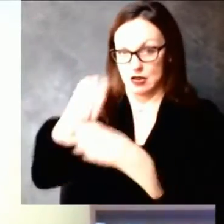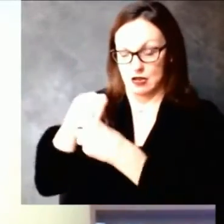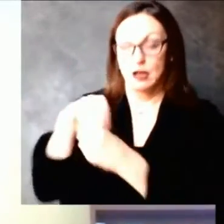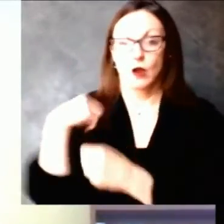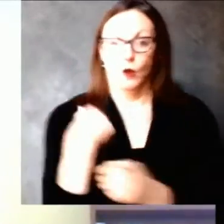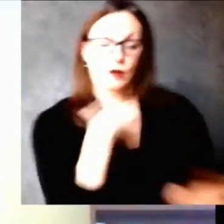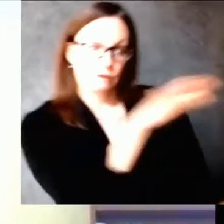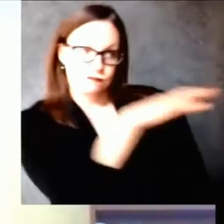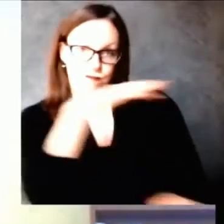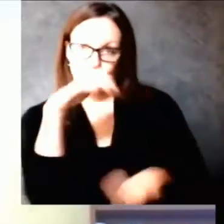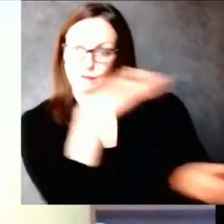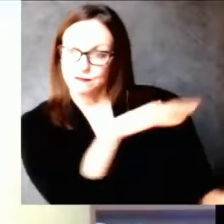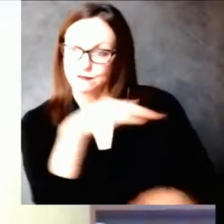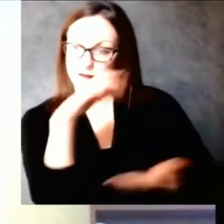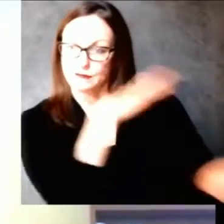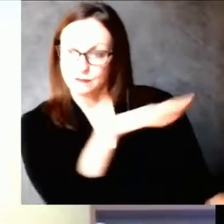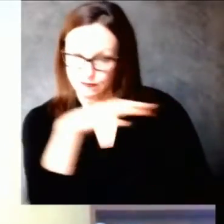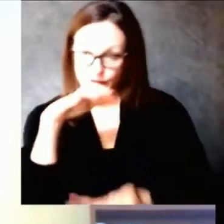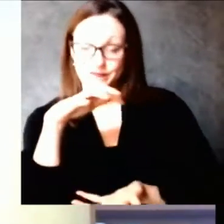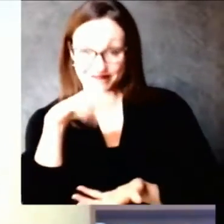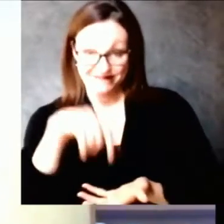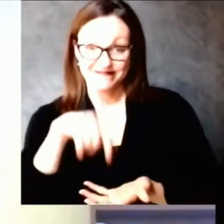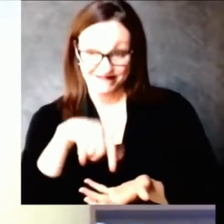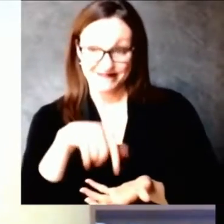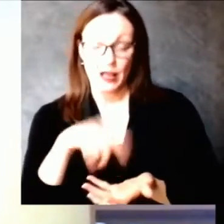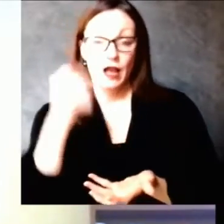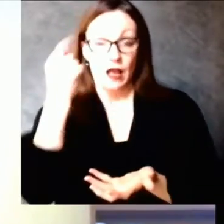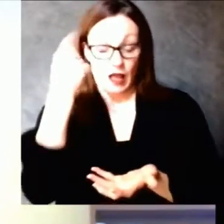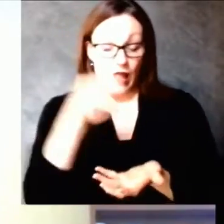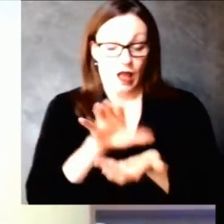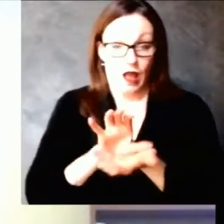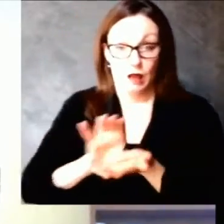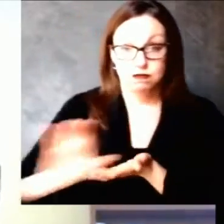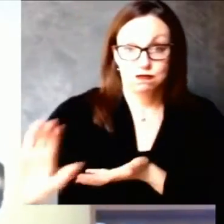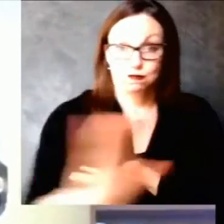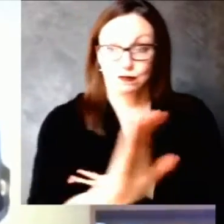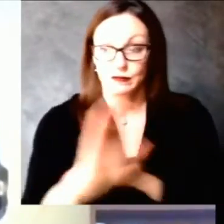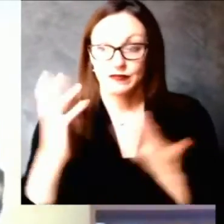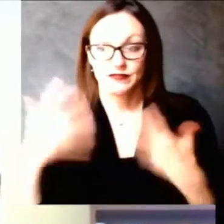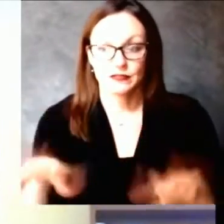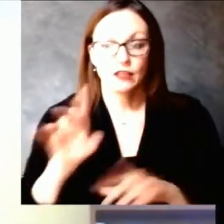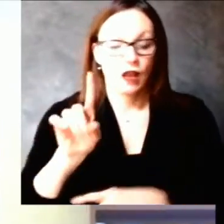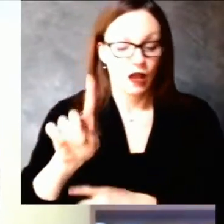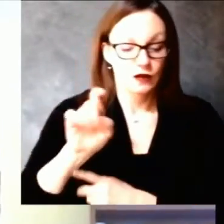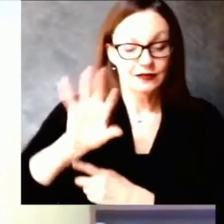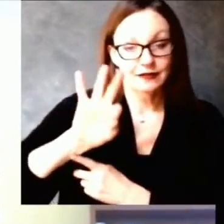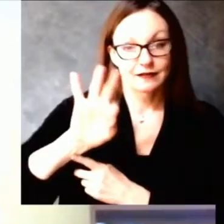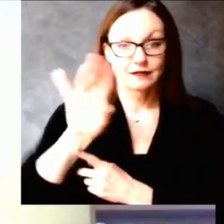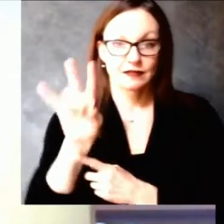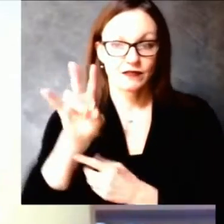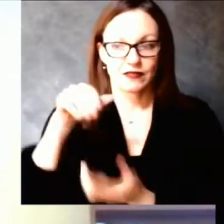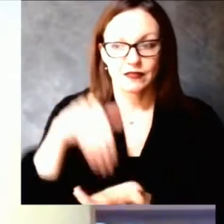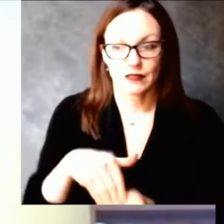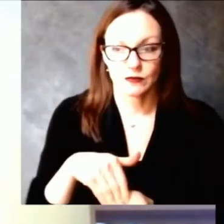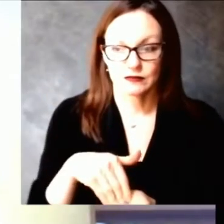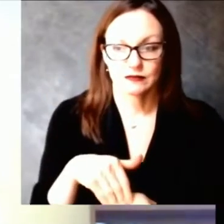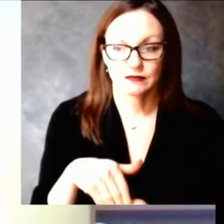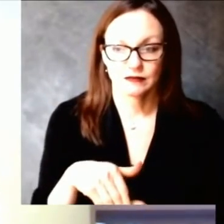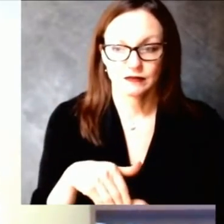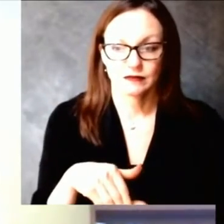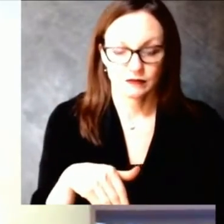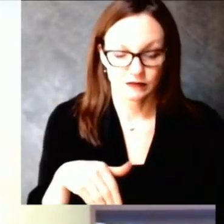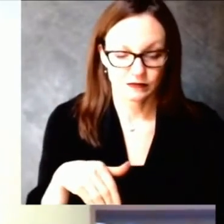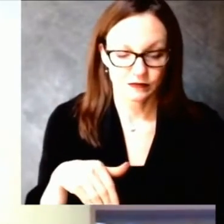which means 197,362 Wisconsinites have completed their vaccine